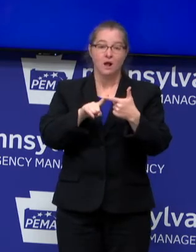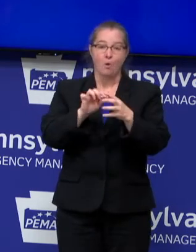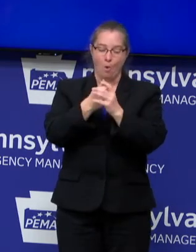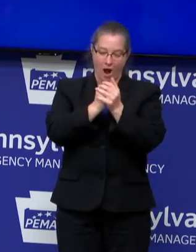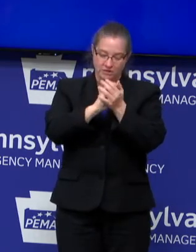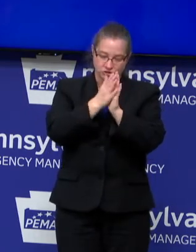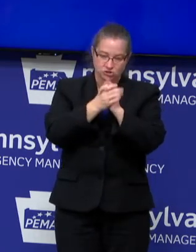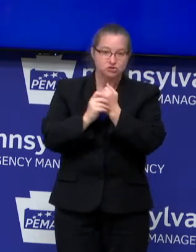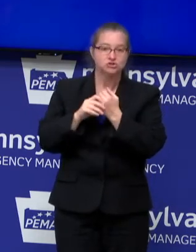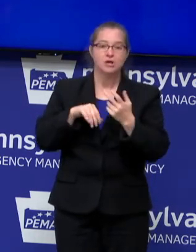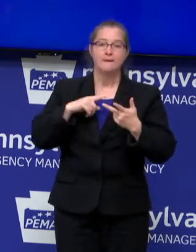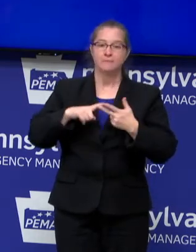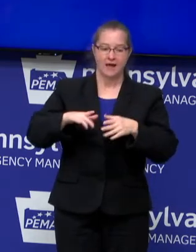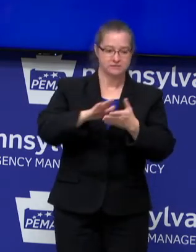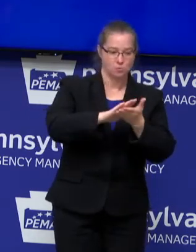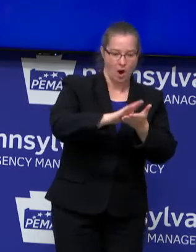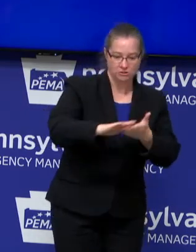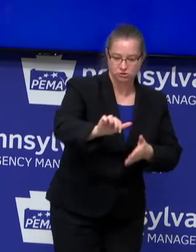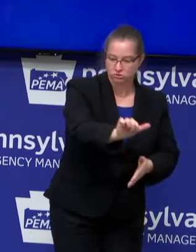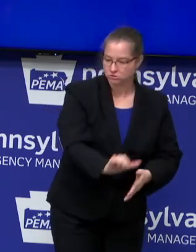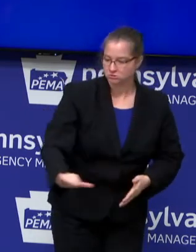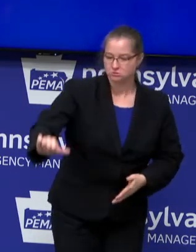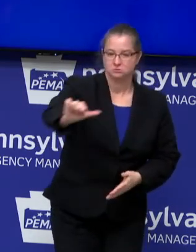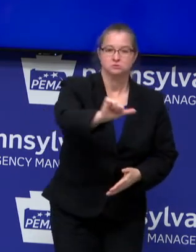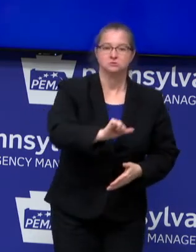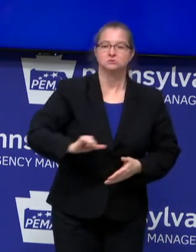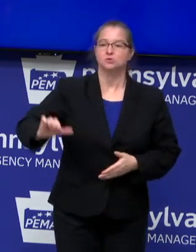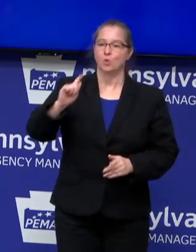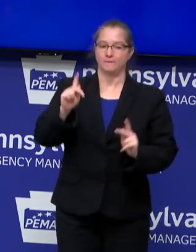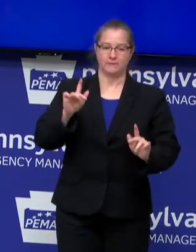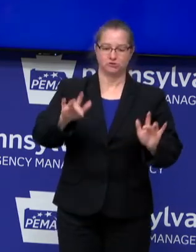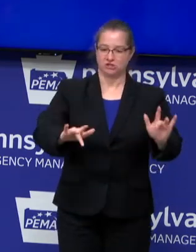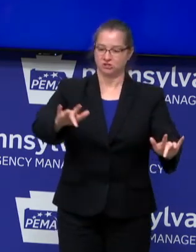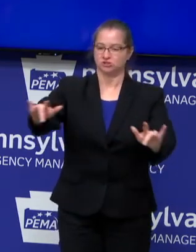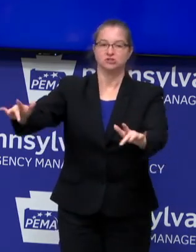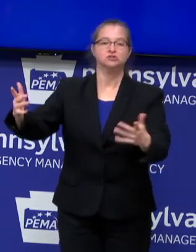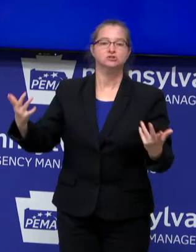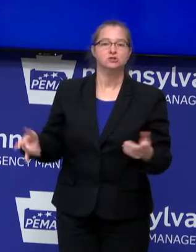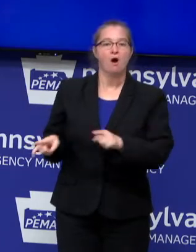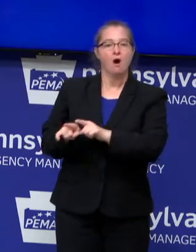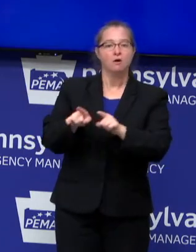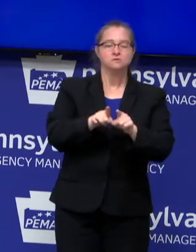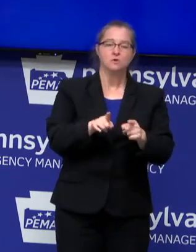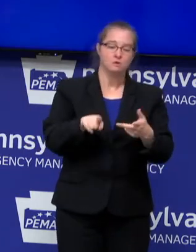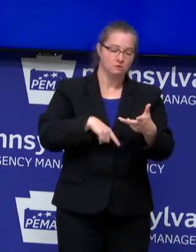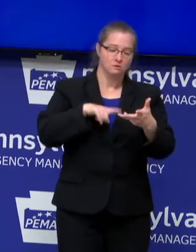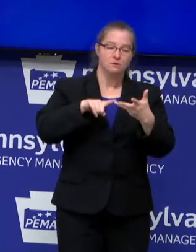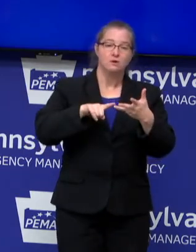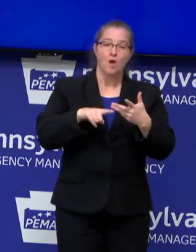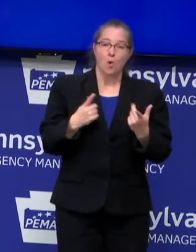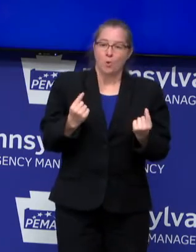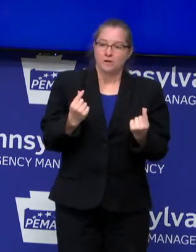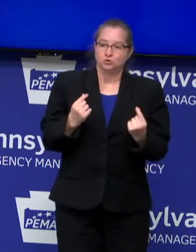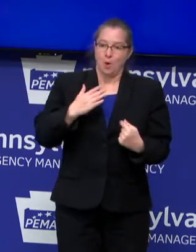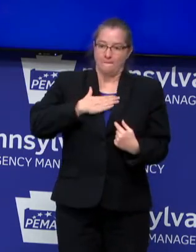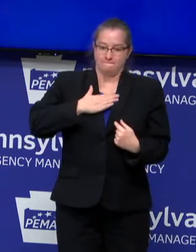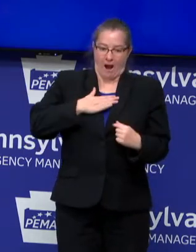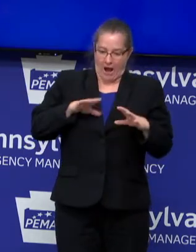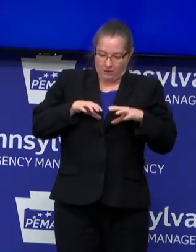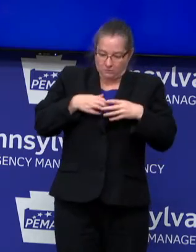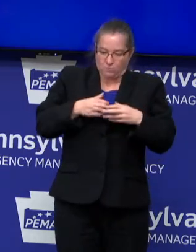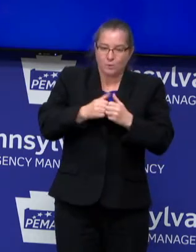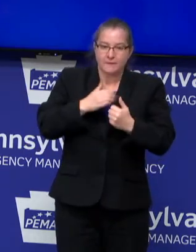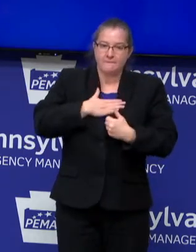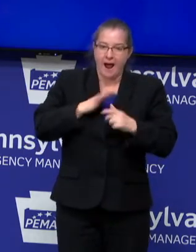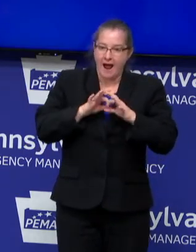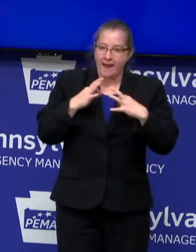those surfaces, especially in common areas. It's about doing the things you can do in your bubble with your family